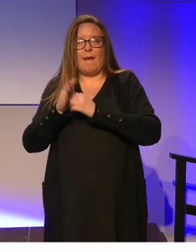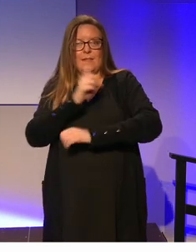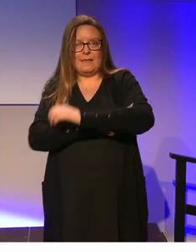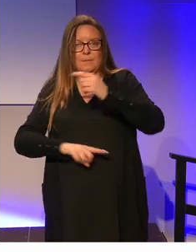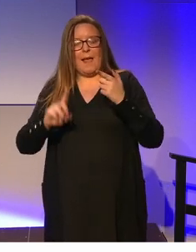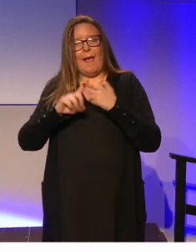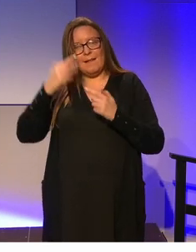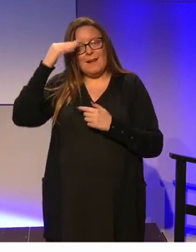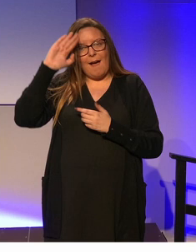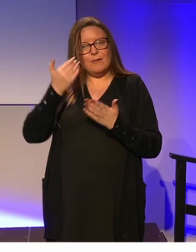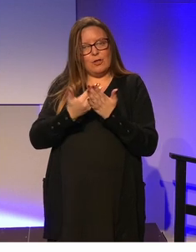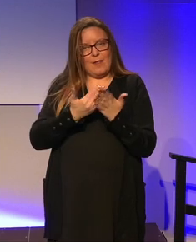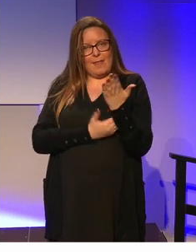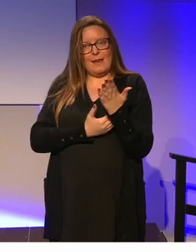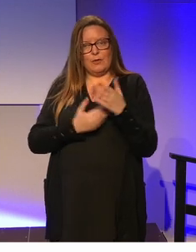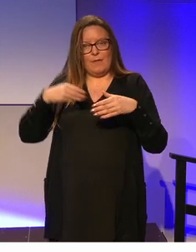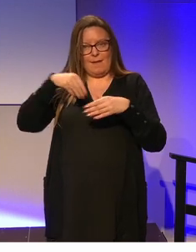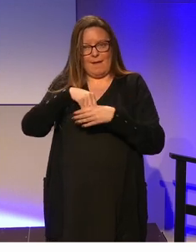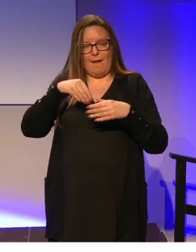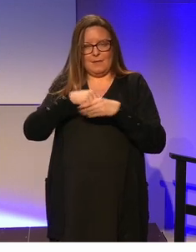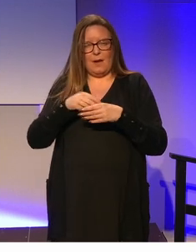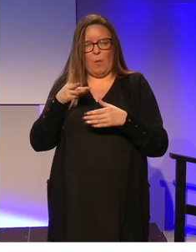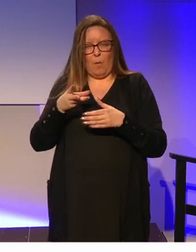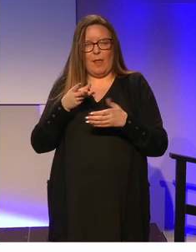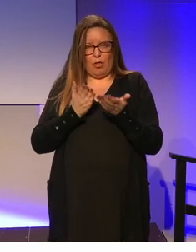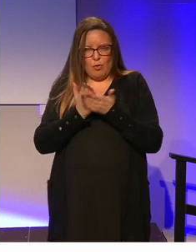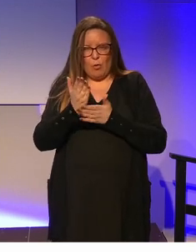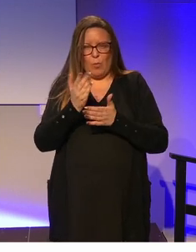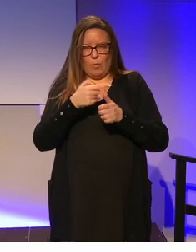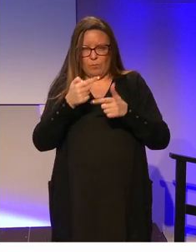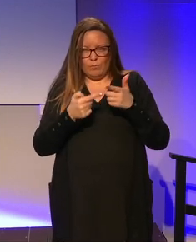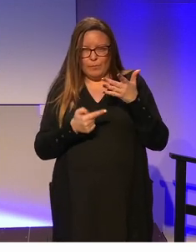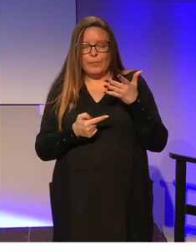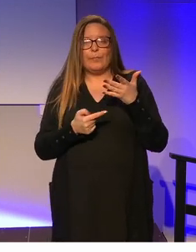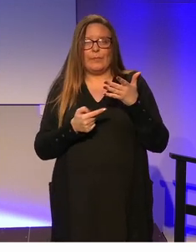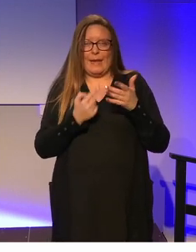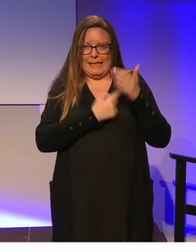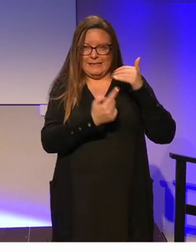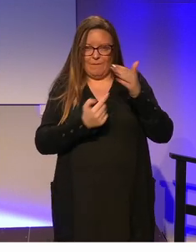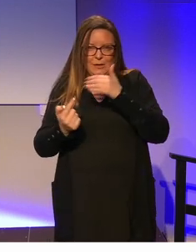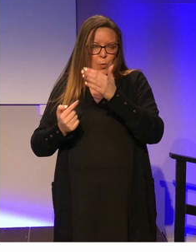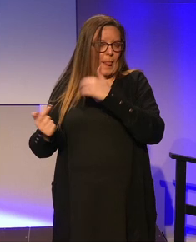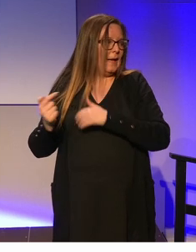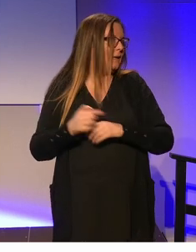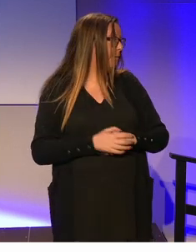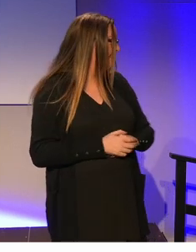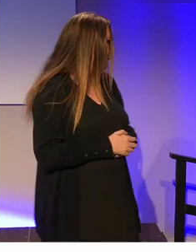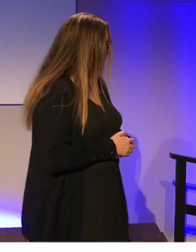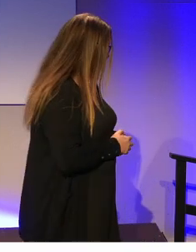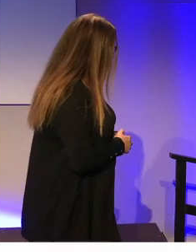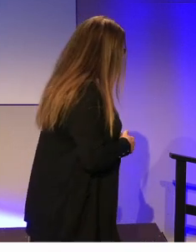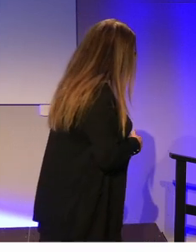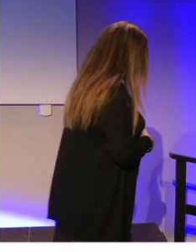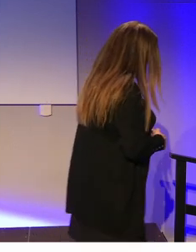the Irish legislative context and I'm just going to go through the to the last tree individually and as I